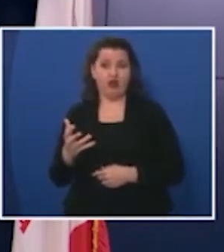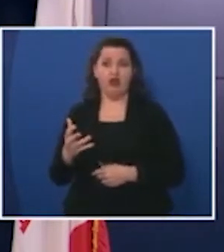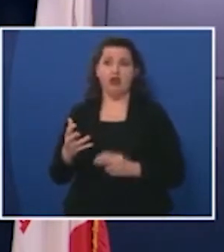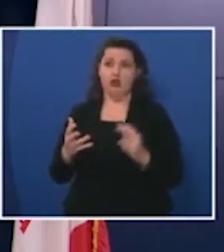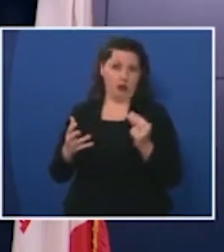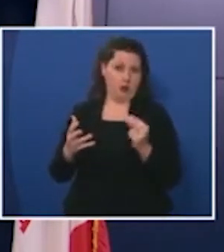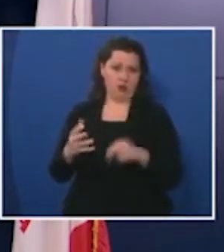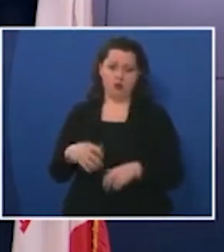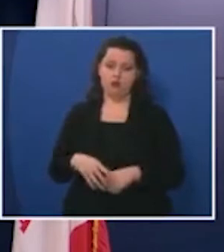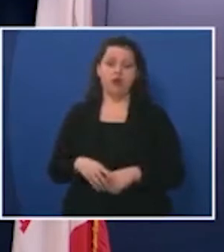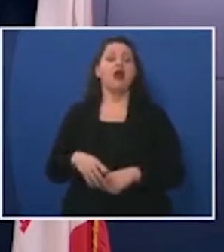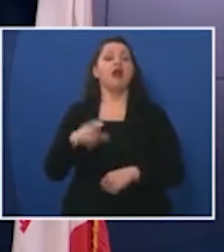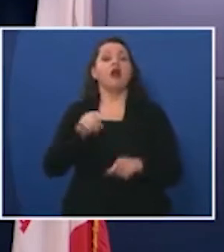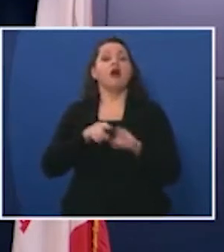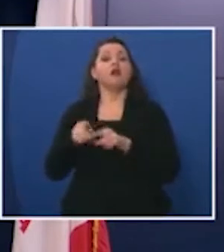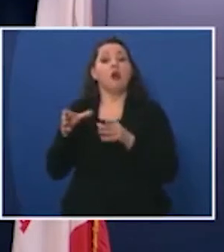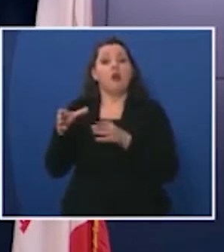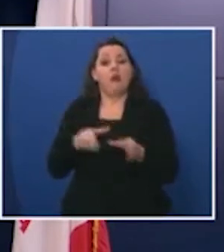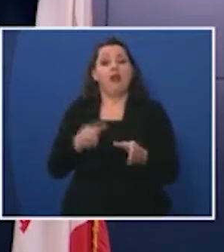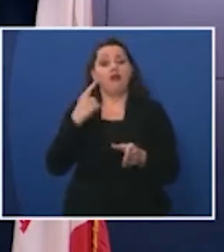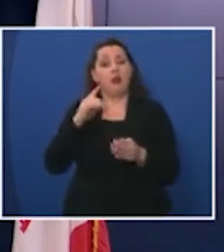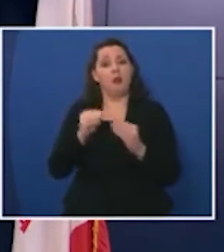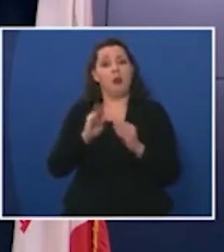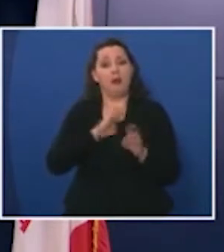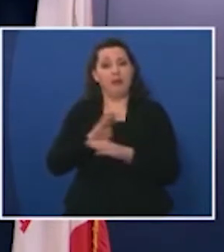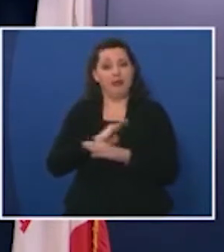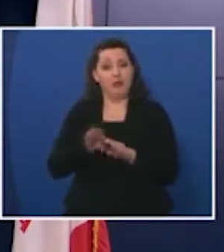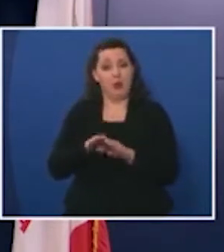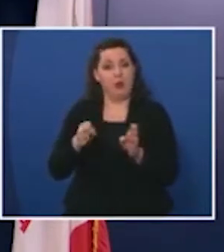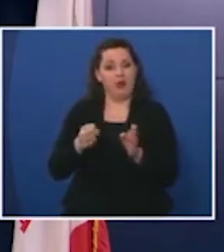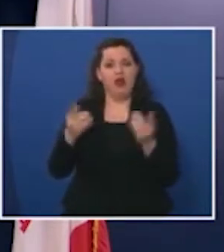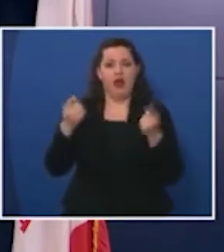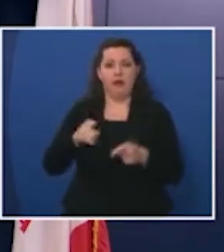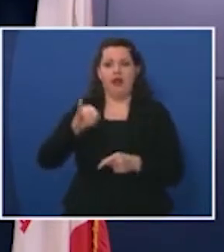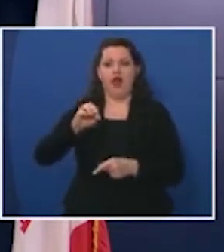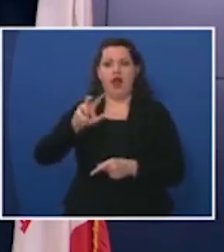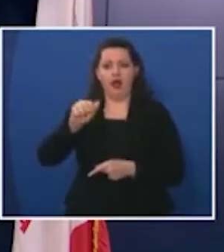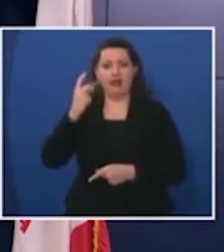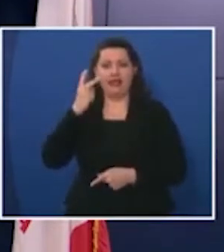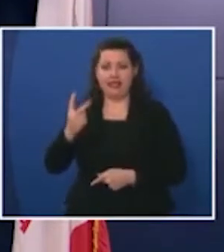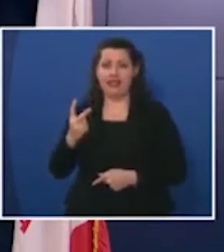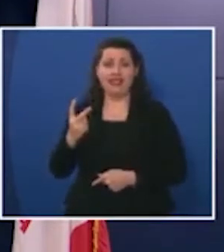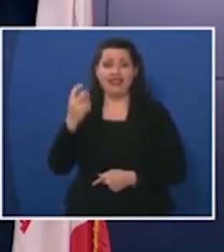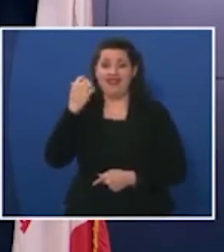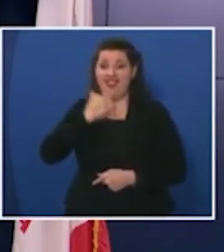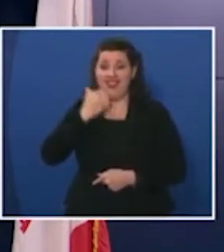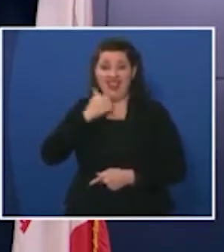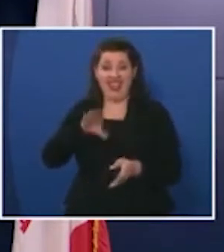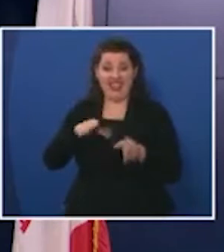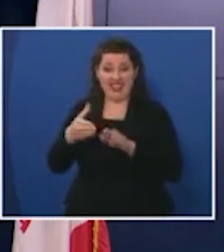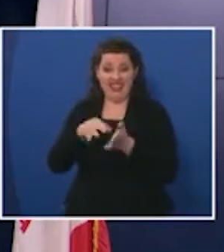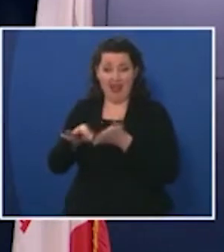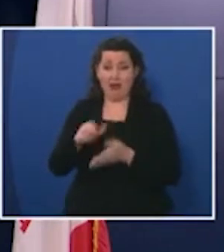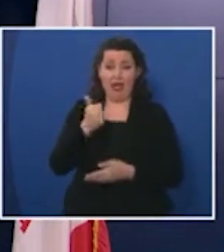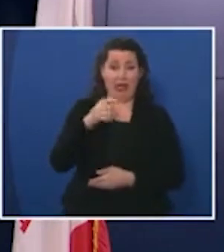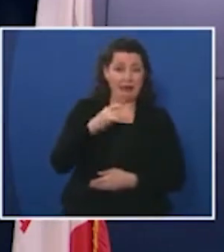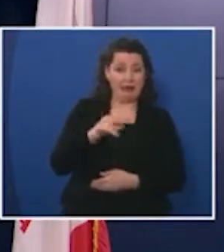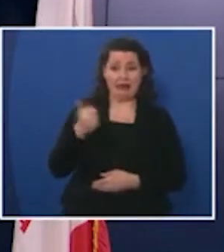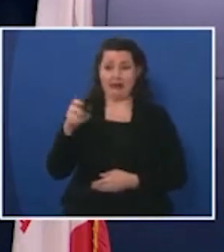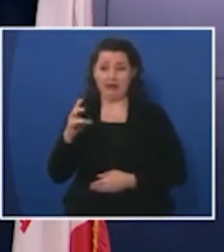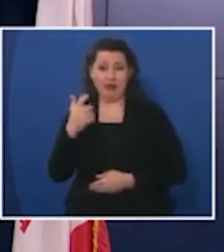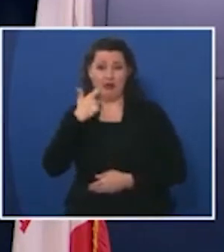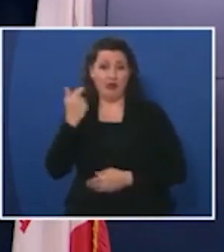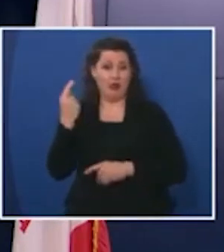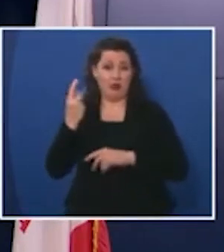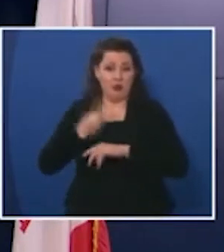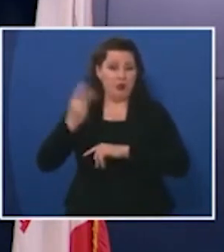also the plans to open up more businesses come at a time when Iowa has seen daily death counts of 18 and 17 the last two days